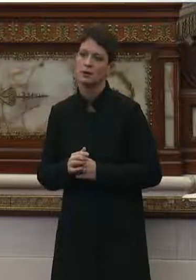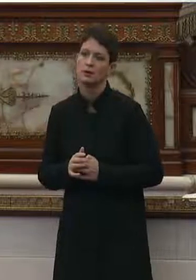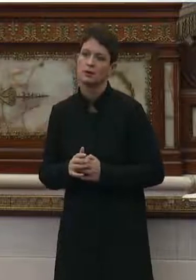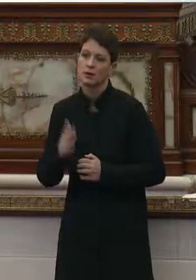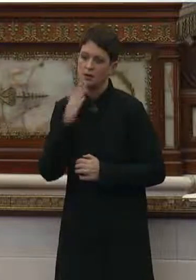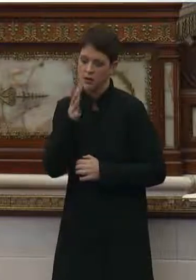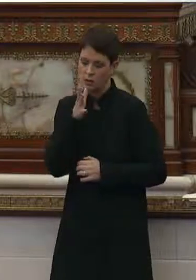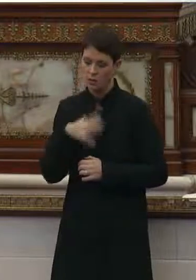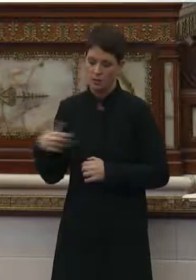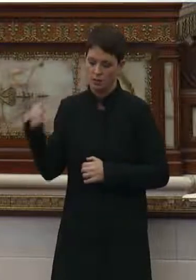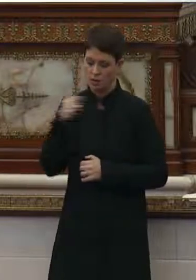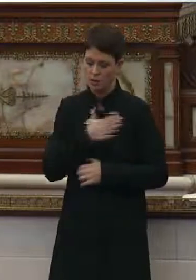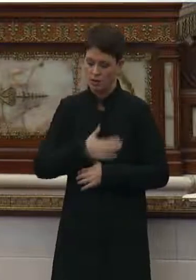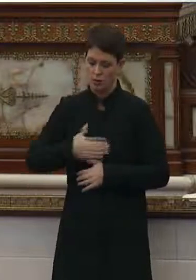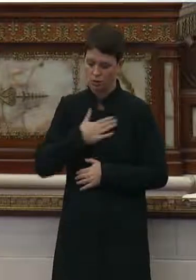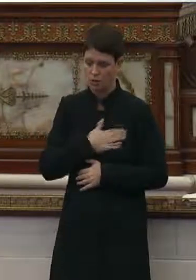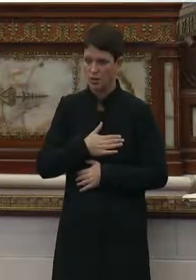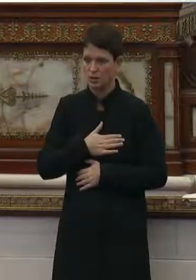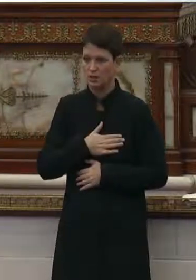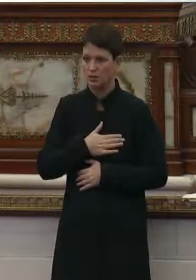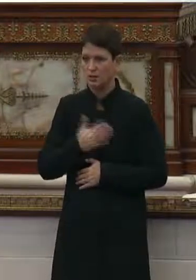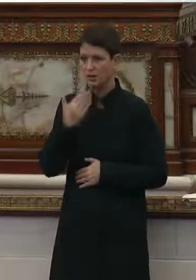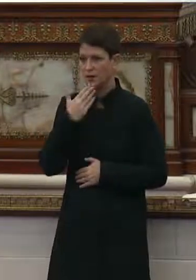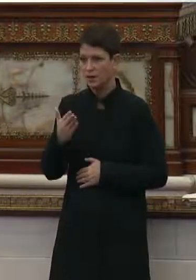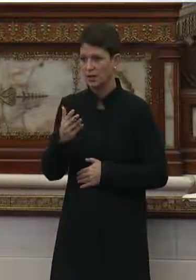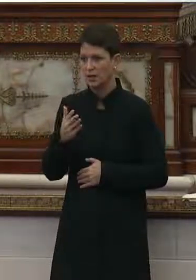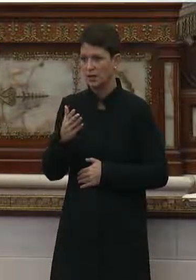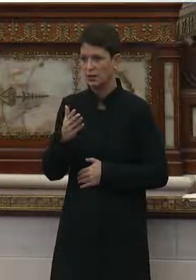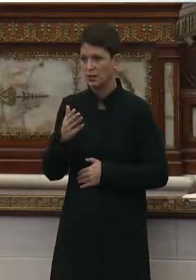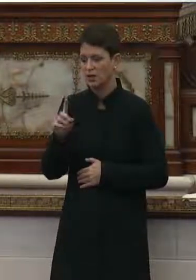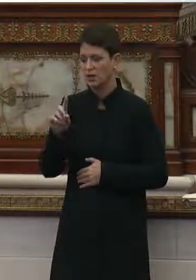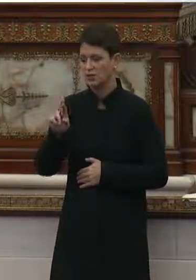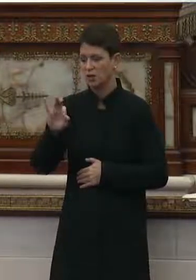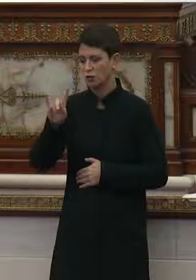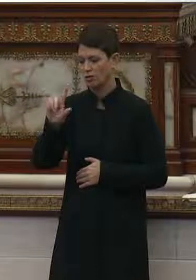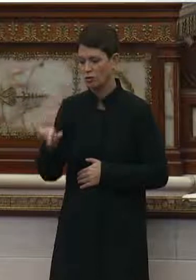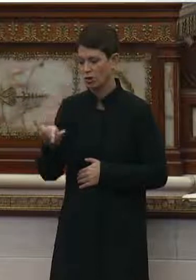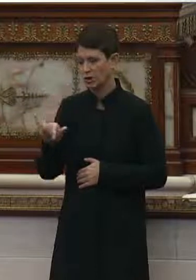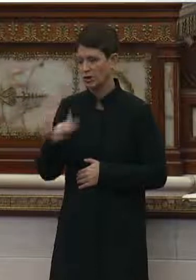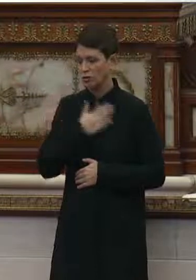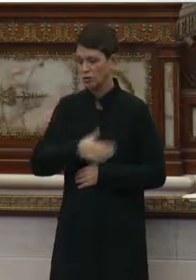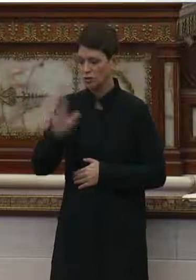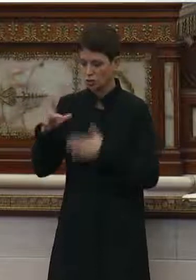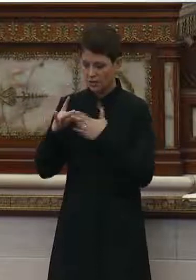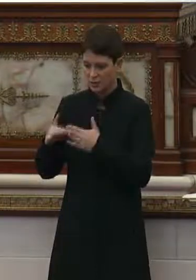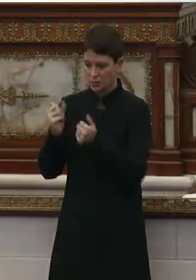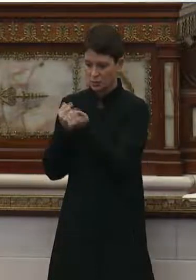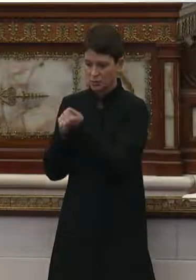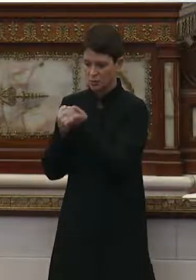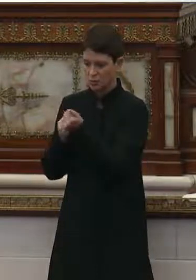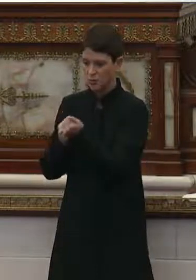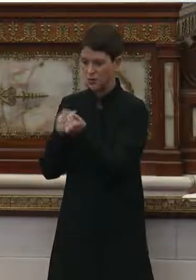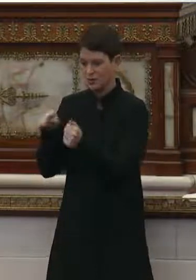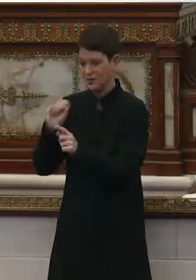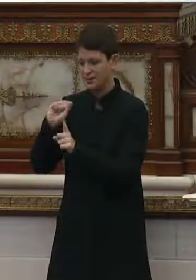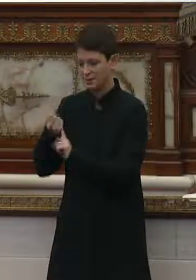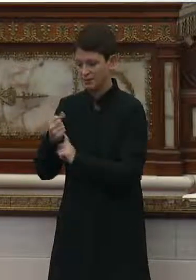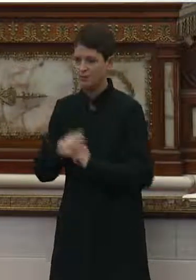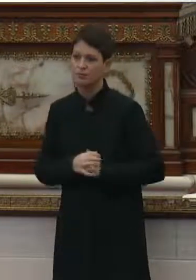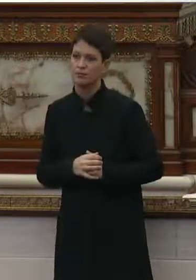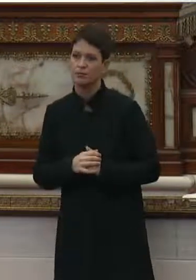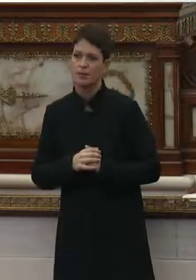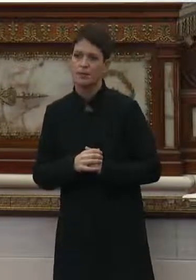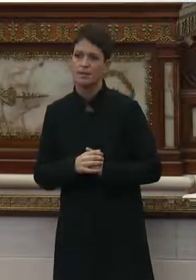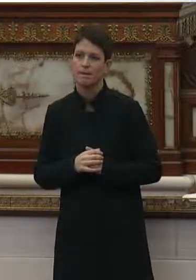Thank you, Madam Chair. appreciate it. And thank you to Dr. Farley. We appreciate your leadership and your support on this matter. I